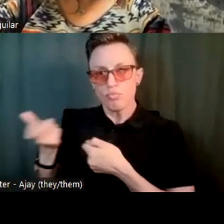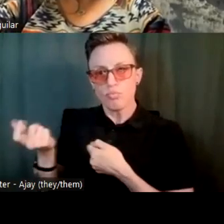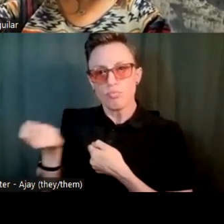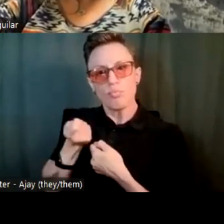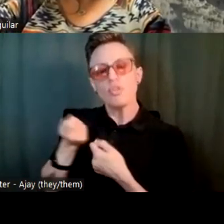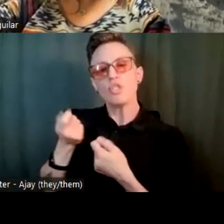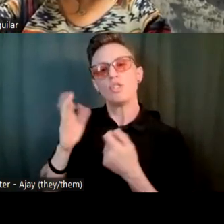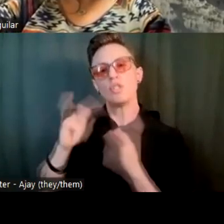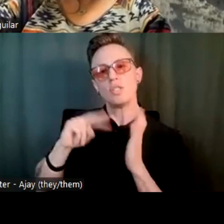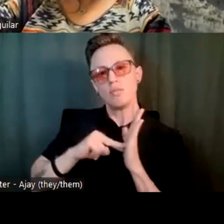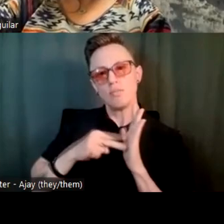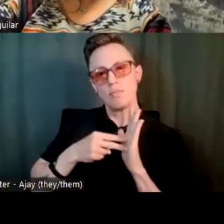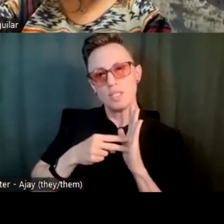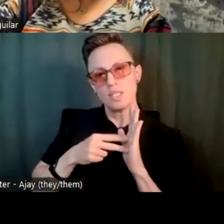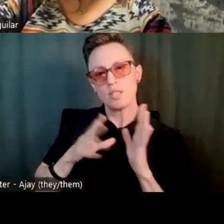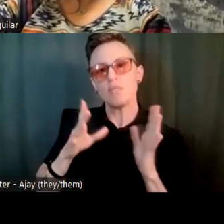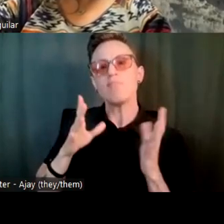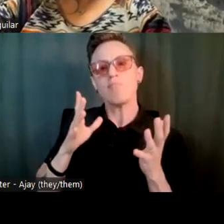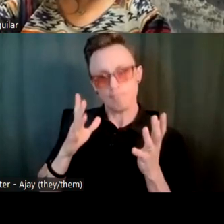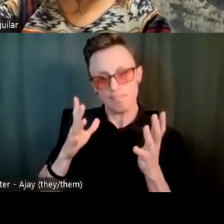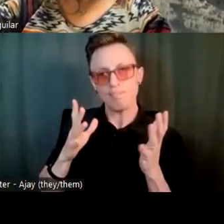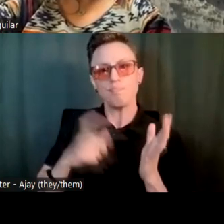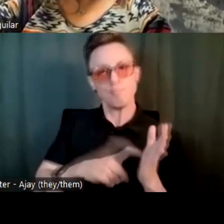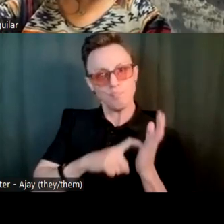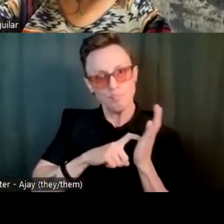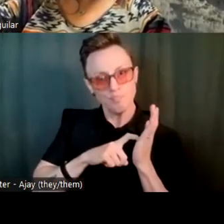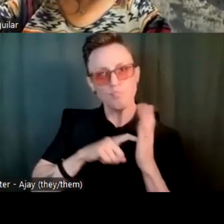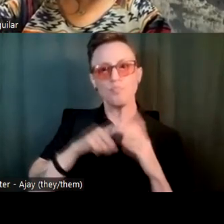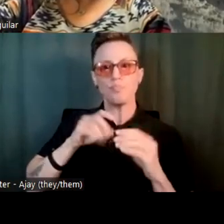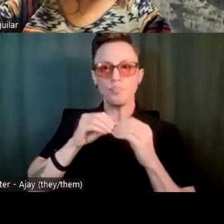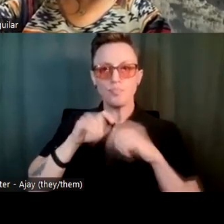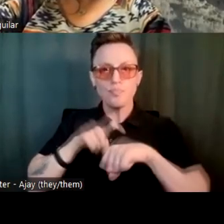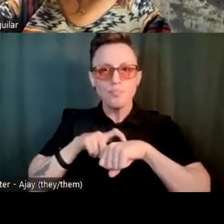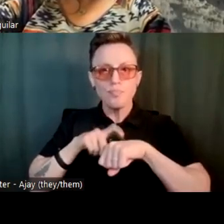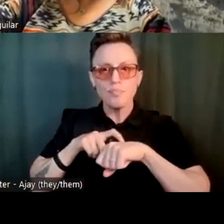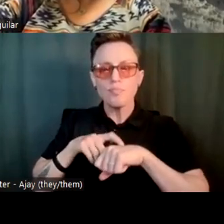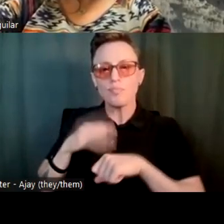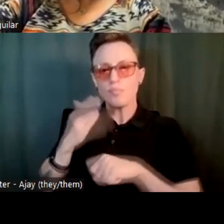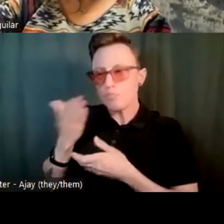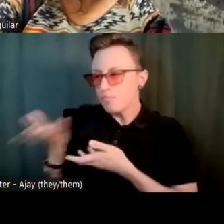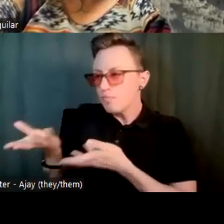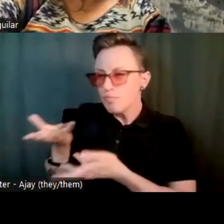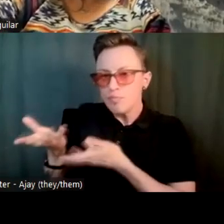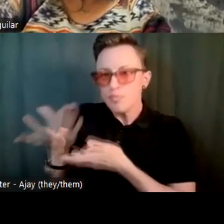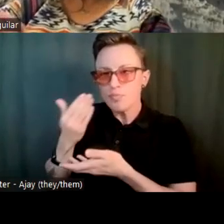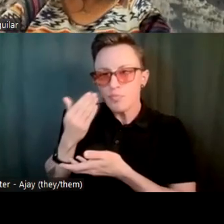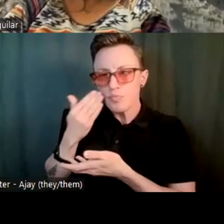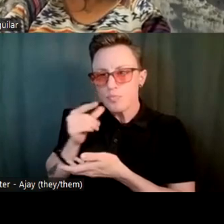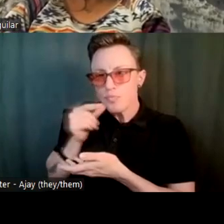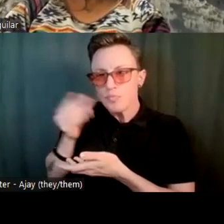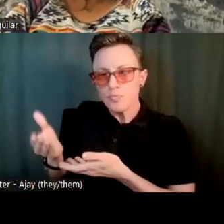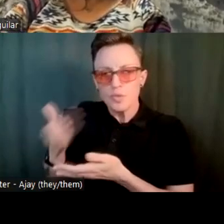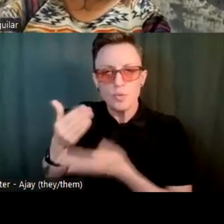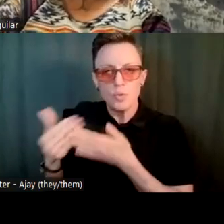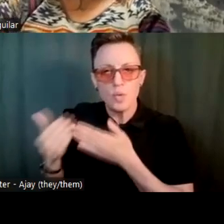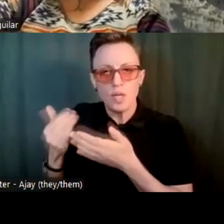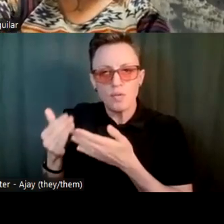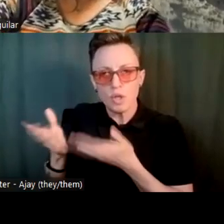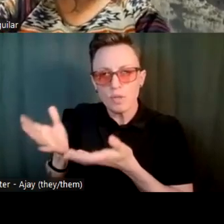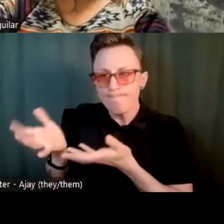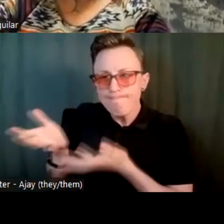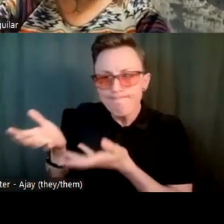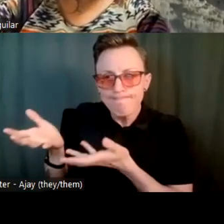more, um, to get to know the child in particular, whoever you're trying to speak about.